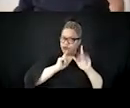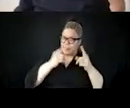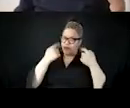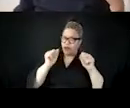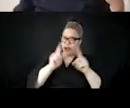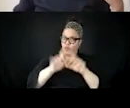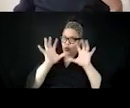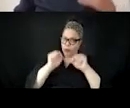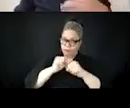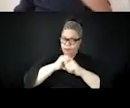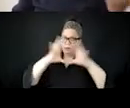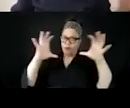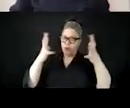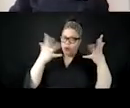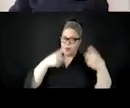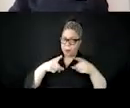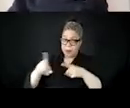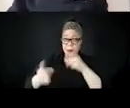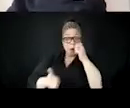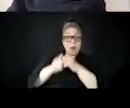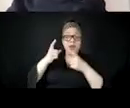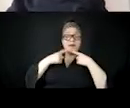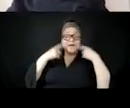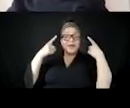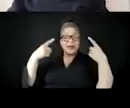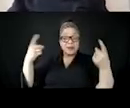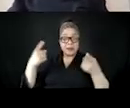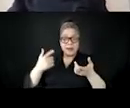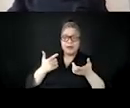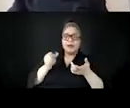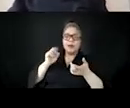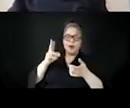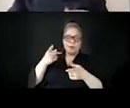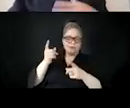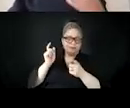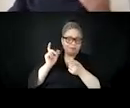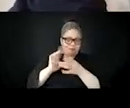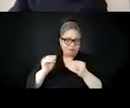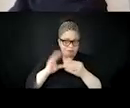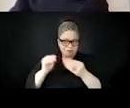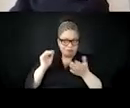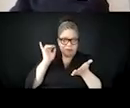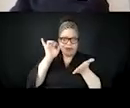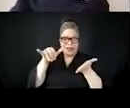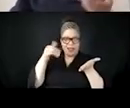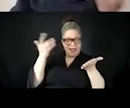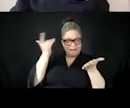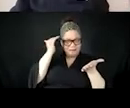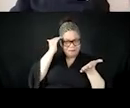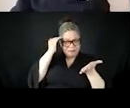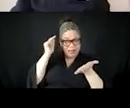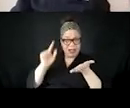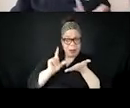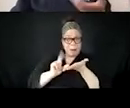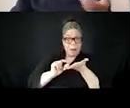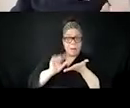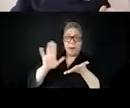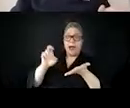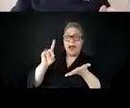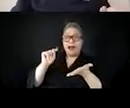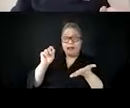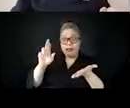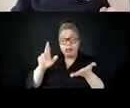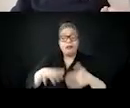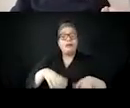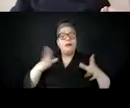this, uh, paper's editor and owner sent, uh, uh, illustrator, Frederick Remington and her,